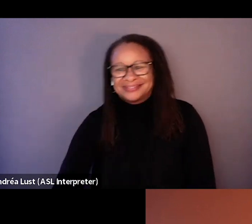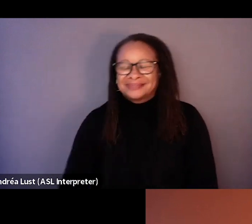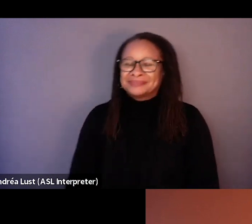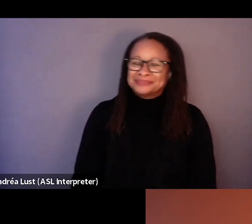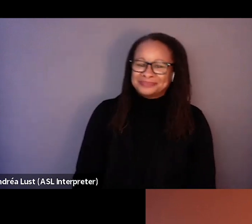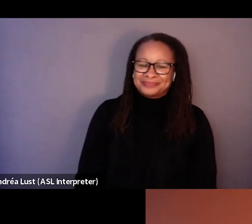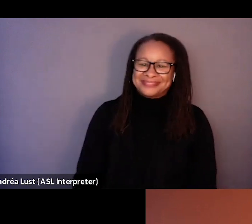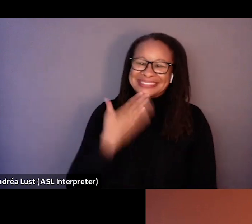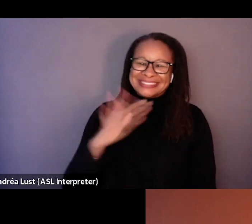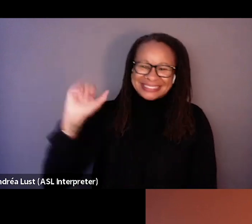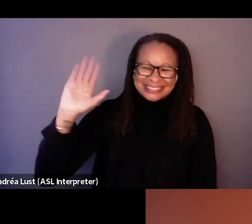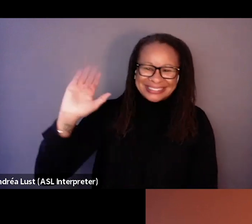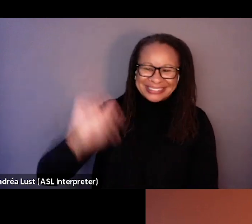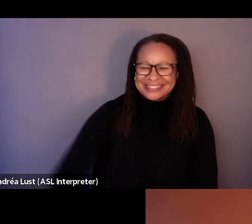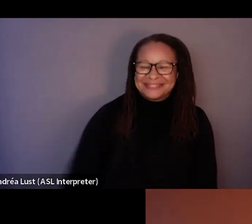Thank you, Andrea.